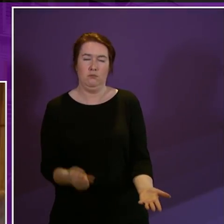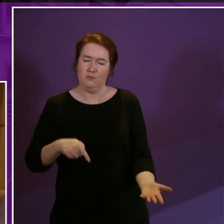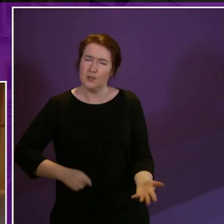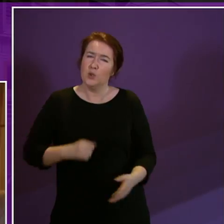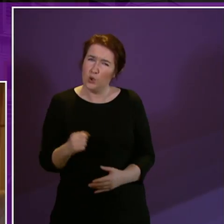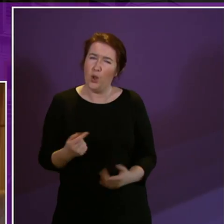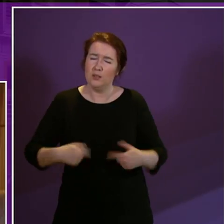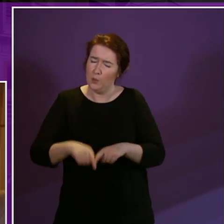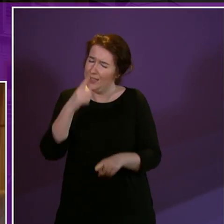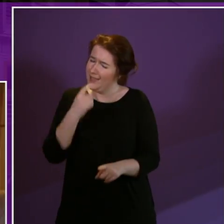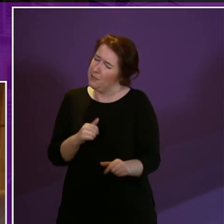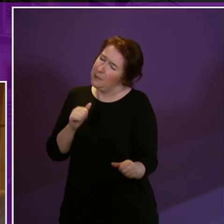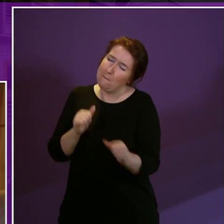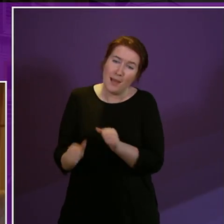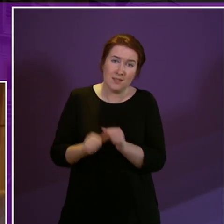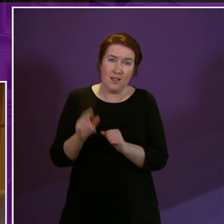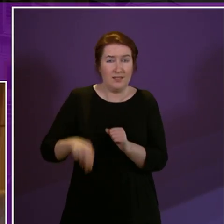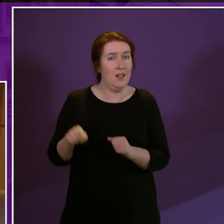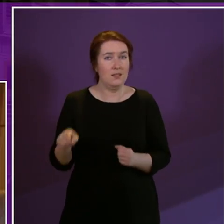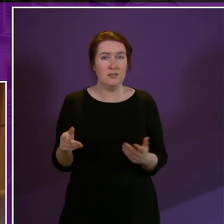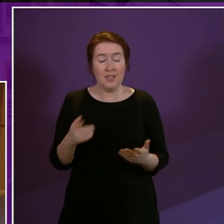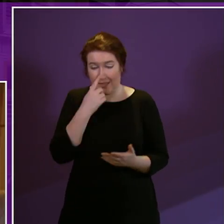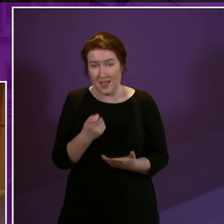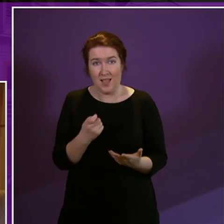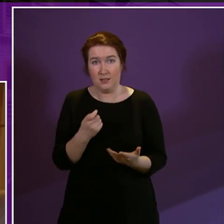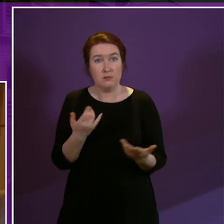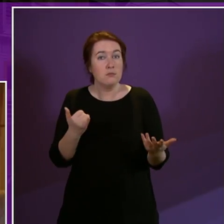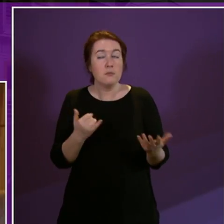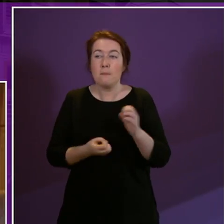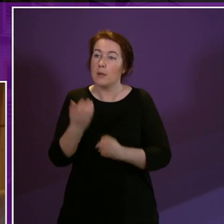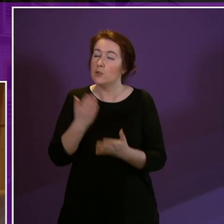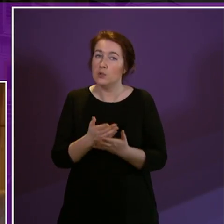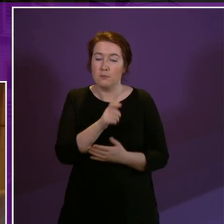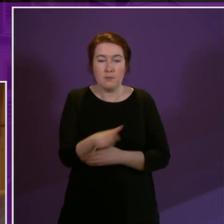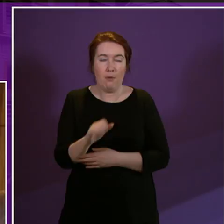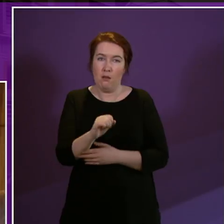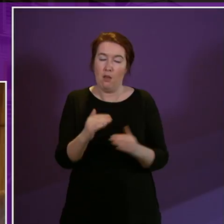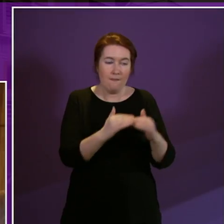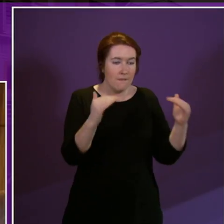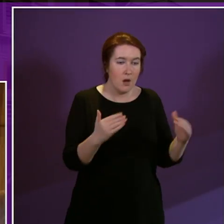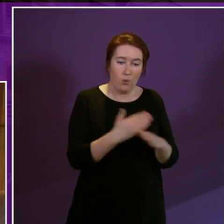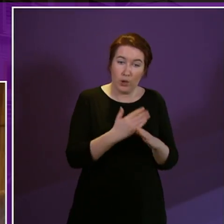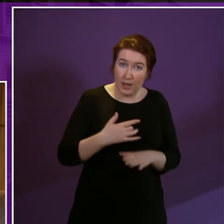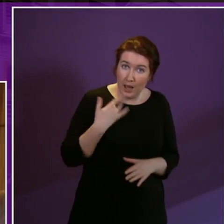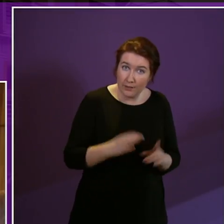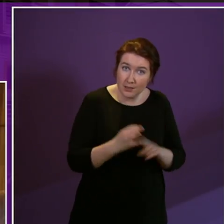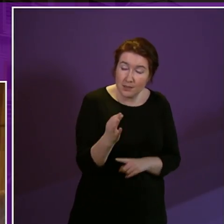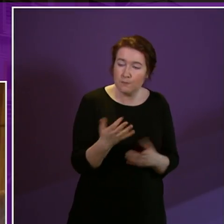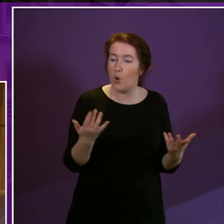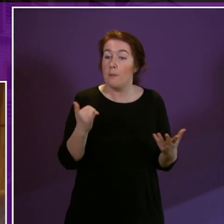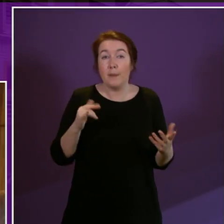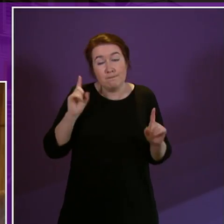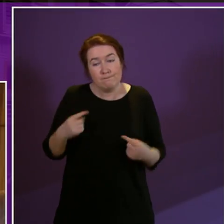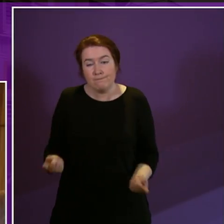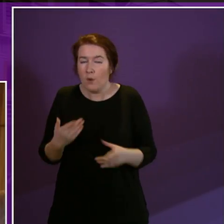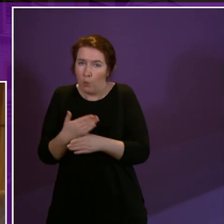do so much better than this whether it is ensuring that people can enjoy fairer working lives or where working is not an option